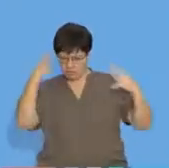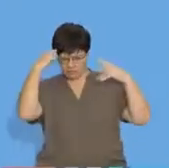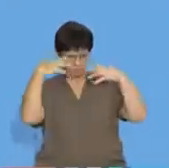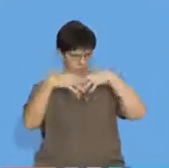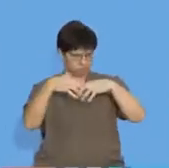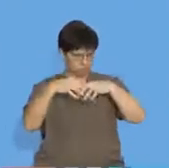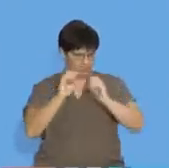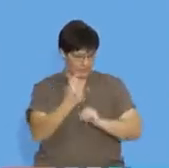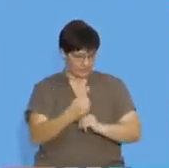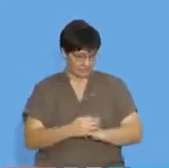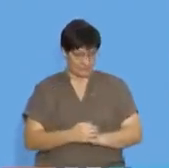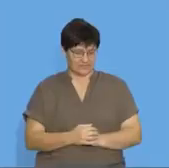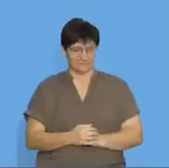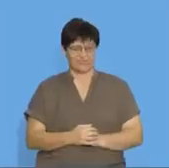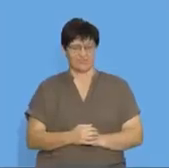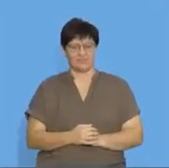flowing.